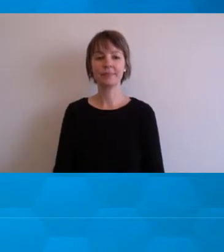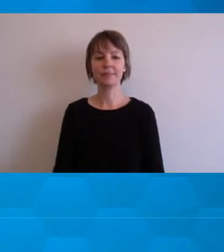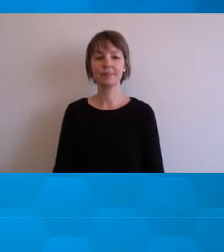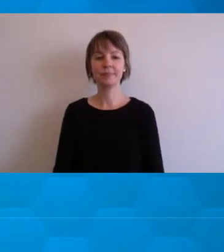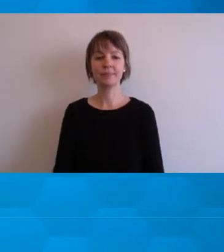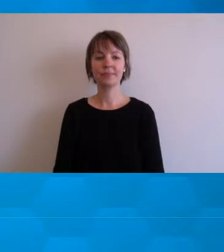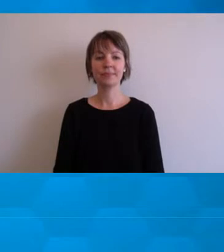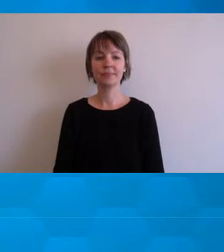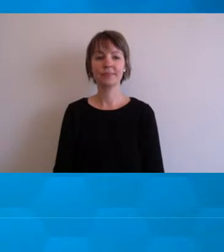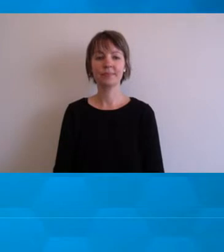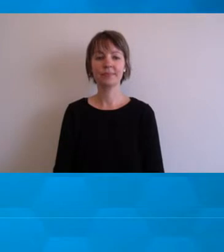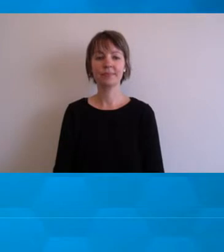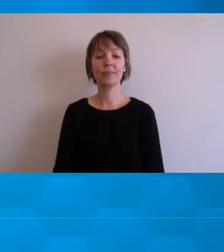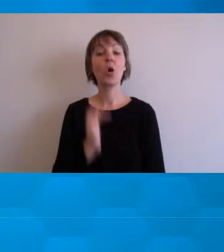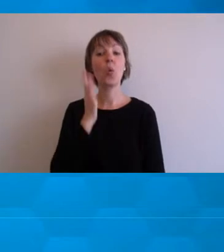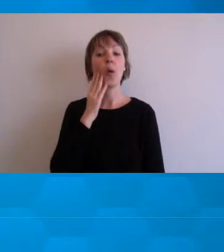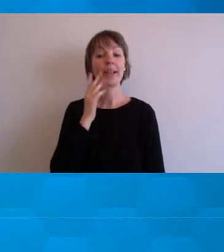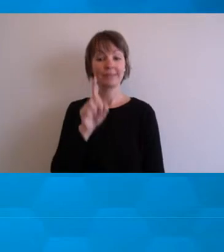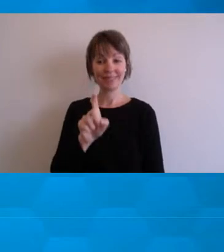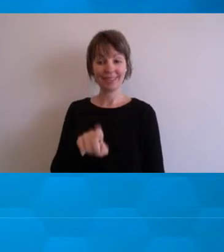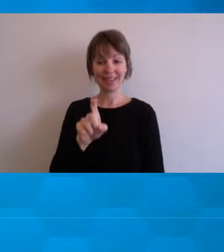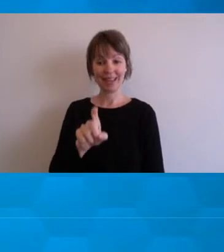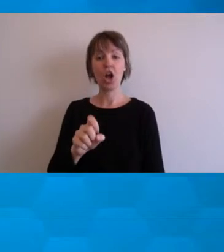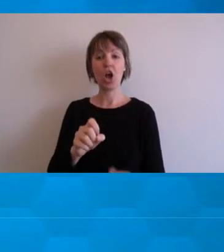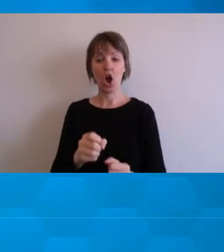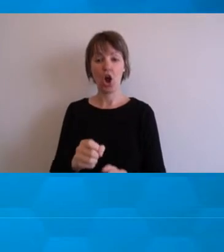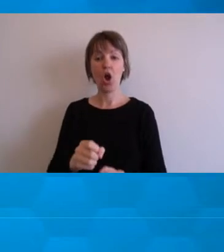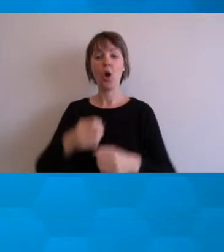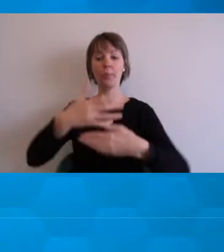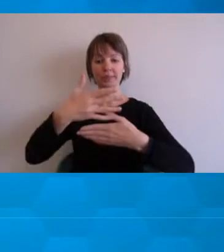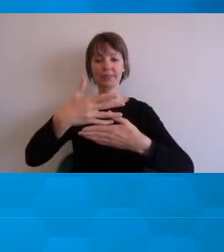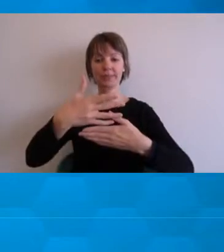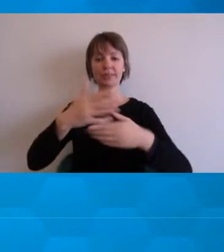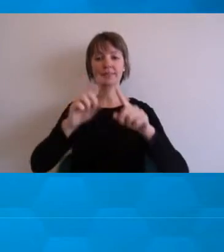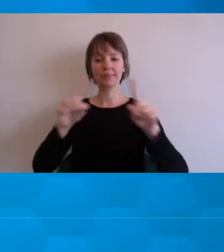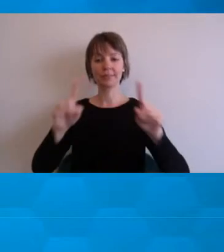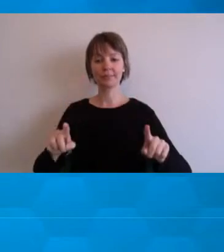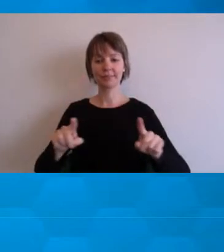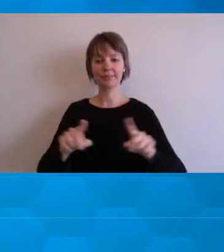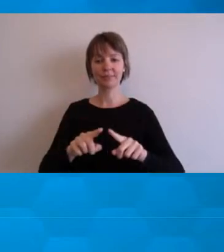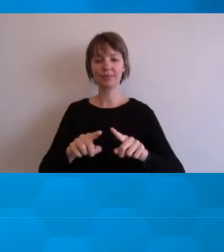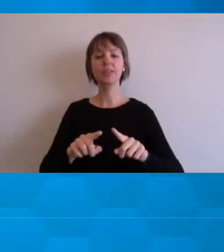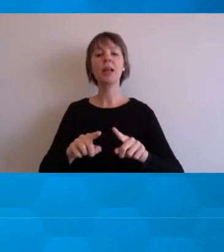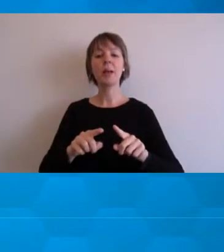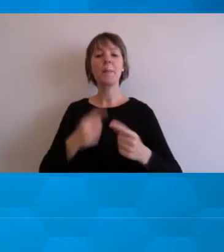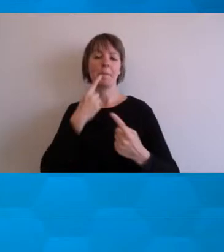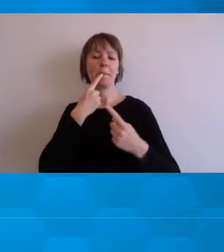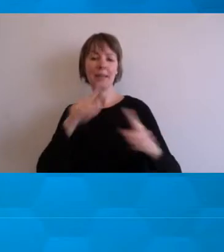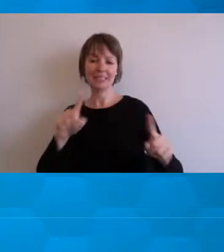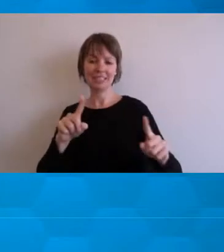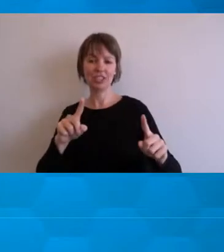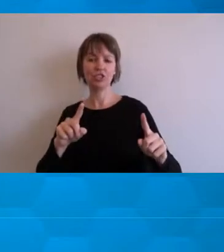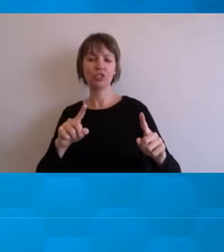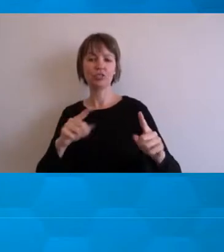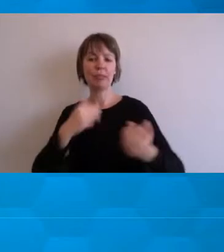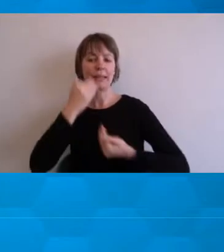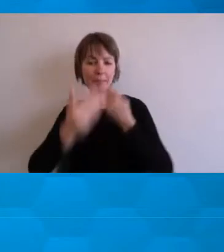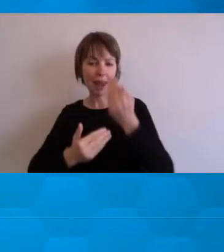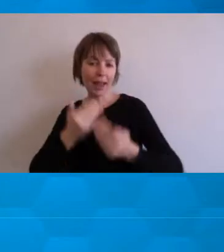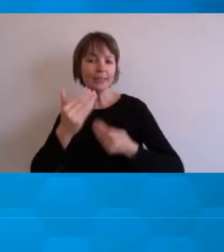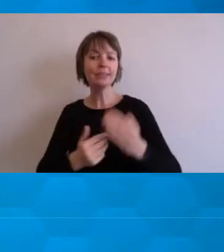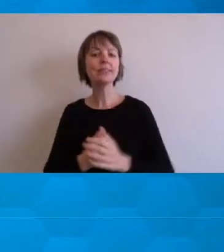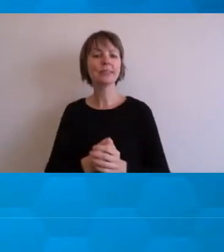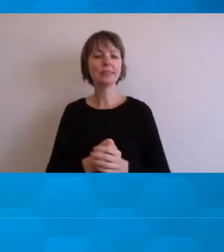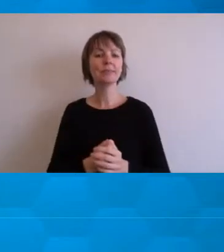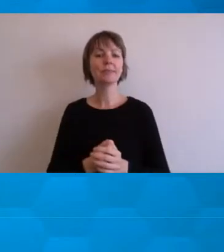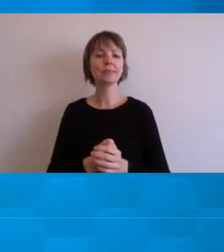And once the students open this link, they're able to see just a short message that explains what it's about. So I very much